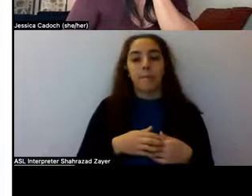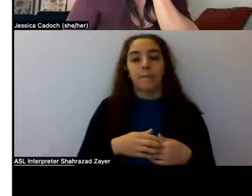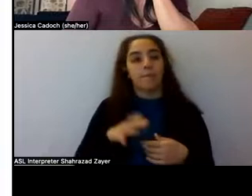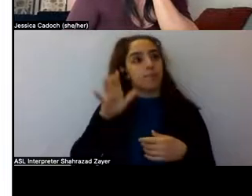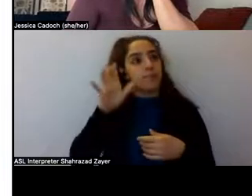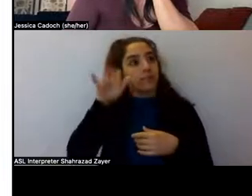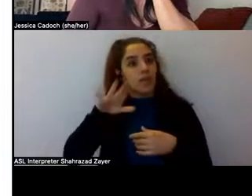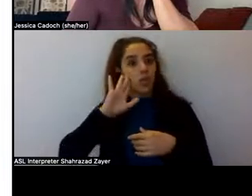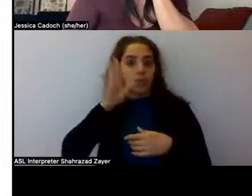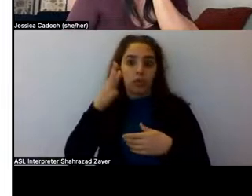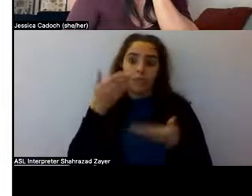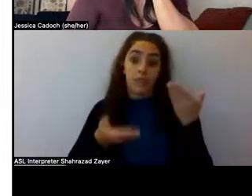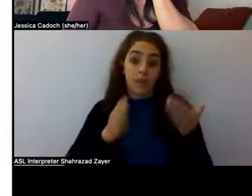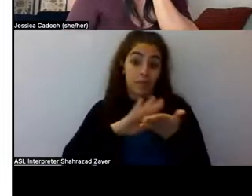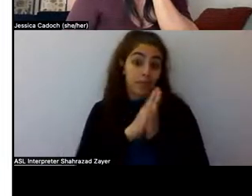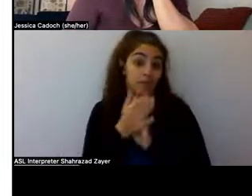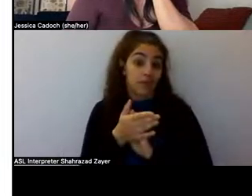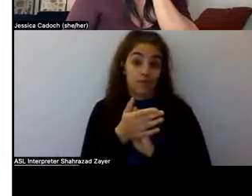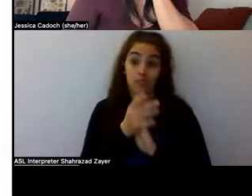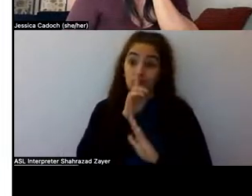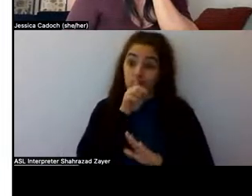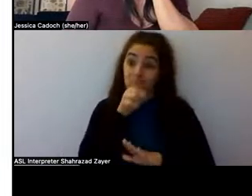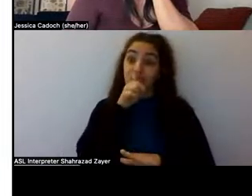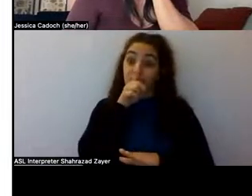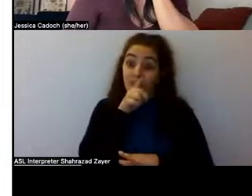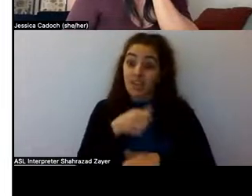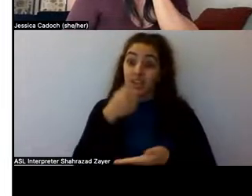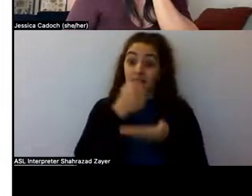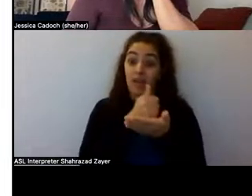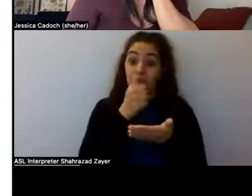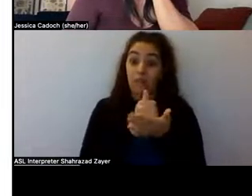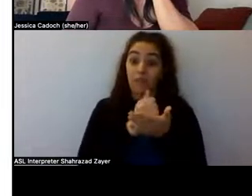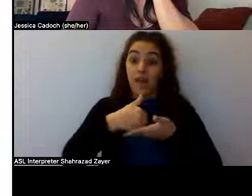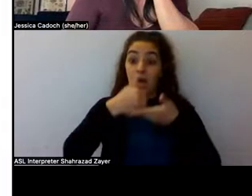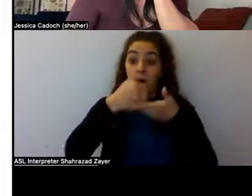this might be very helpful in, um, helping people escape these traps.